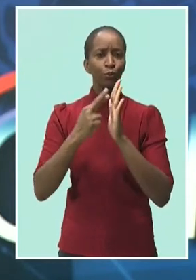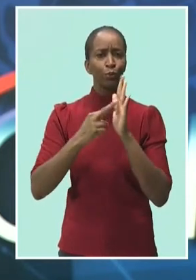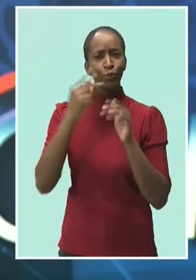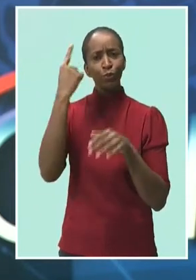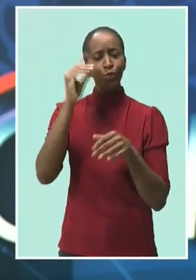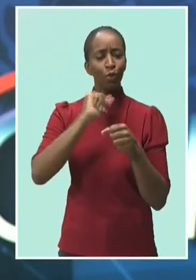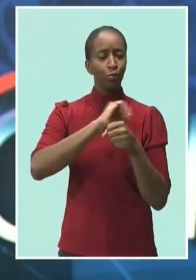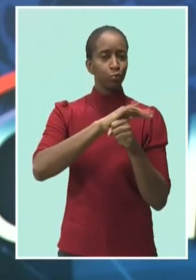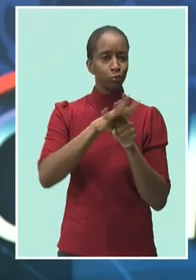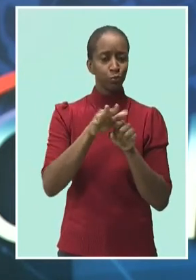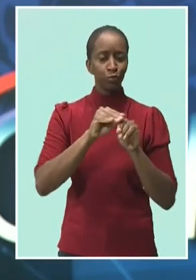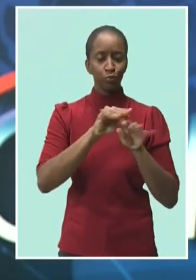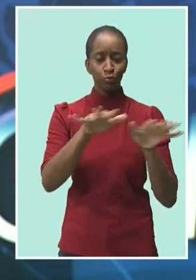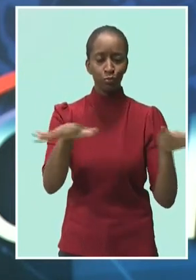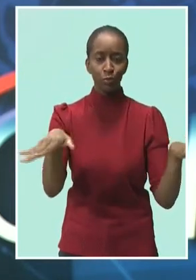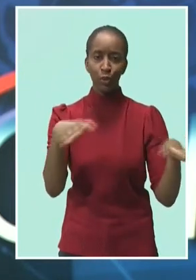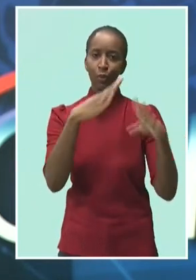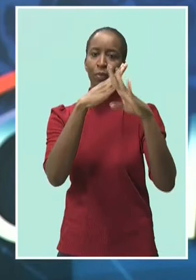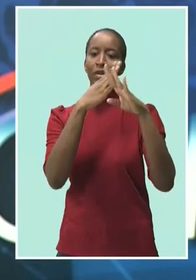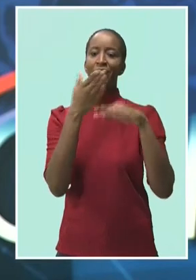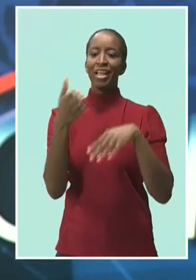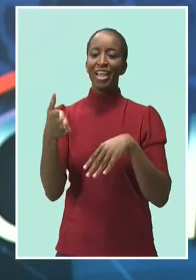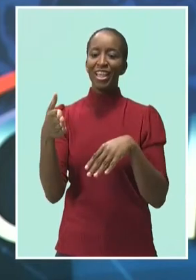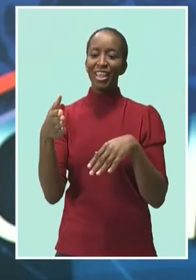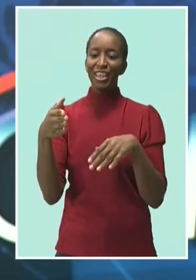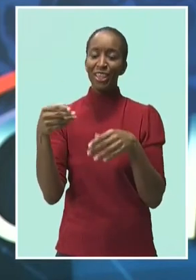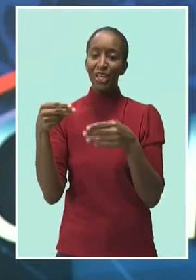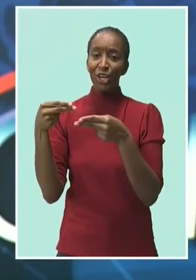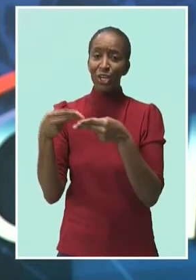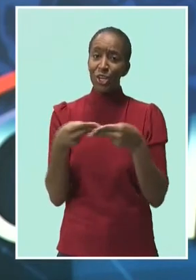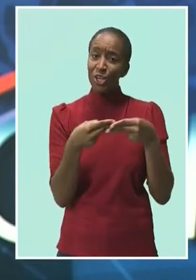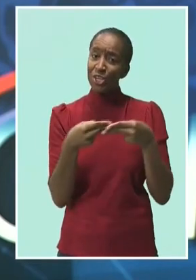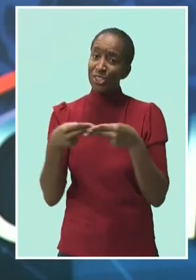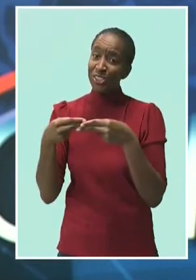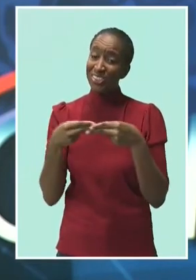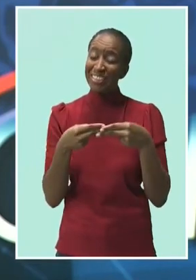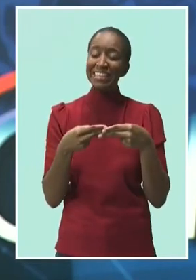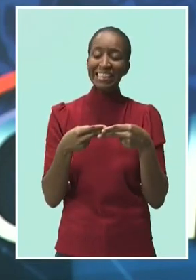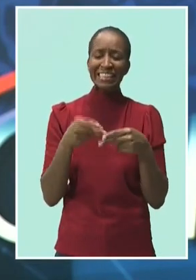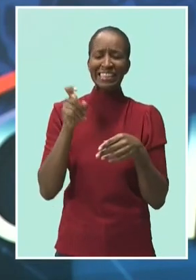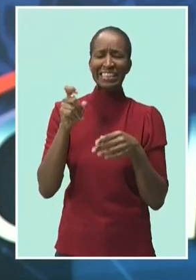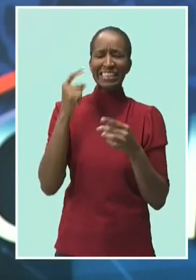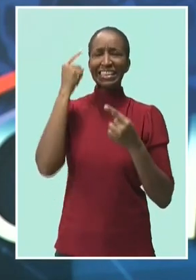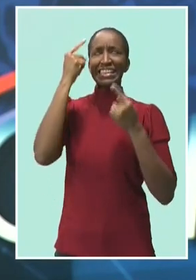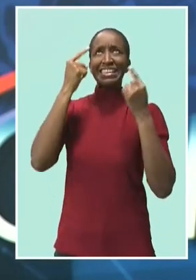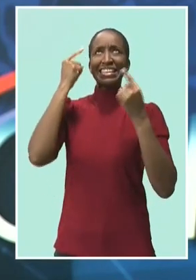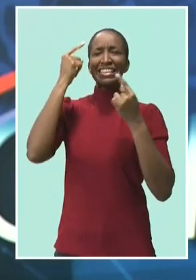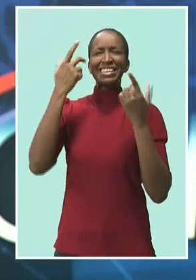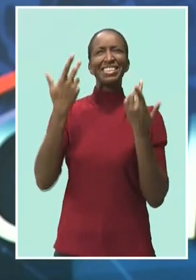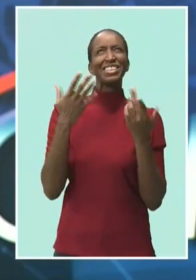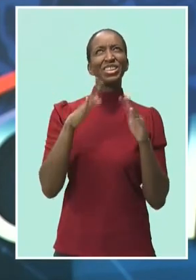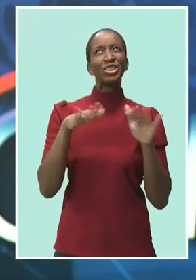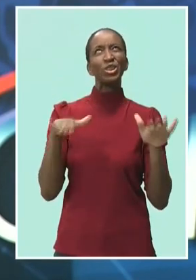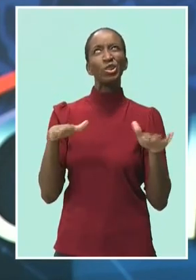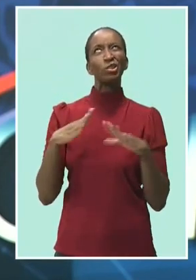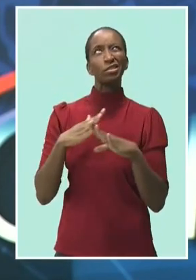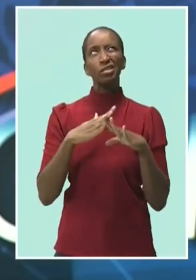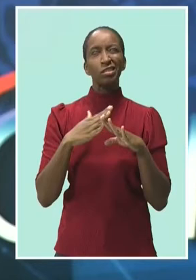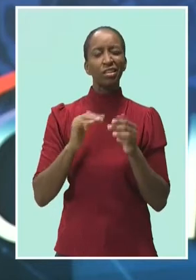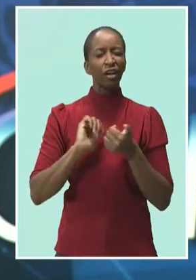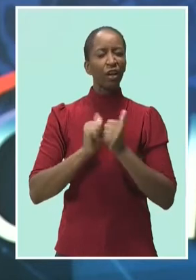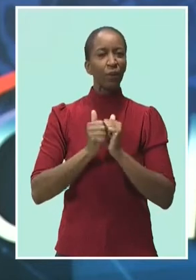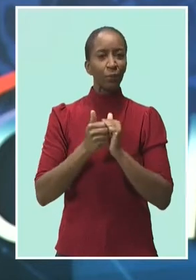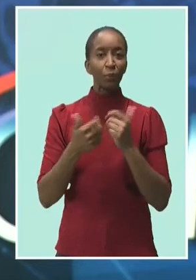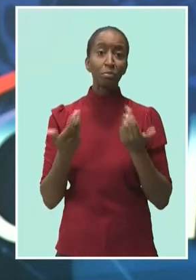centers. Deputy Chief Environmental Health Officer Ronald Chapman admits it was a challenge given the strategies used to fight the